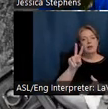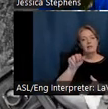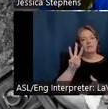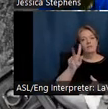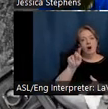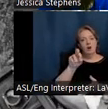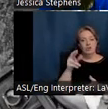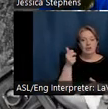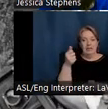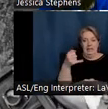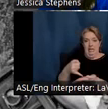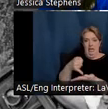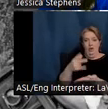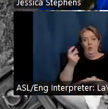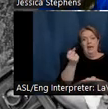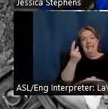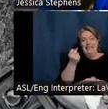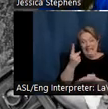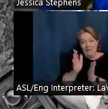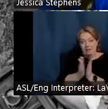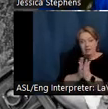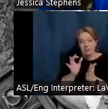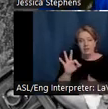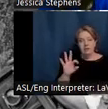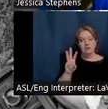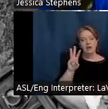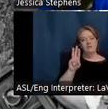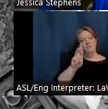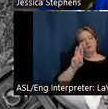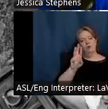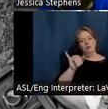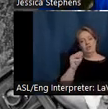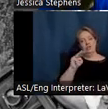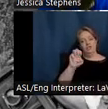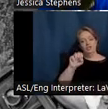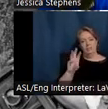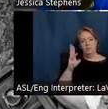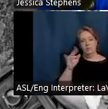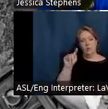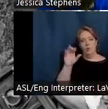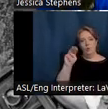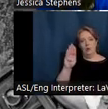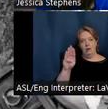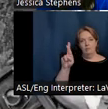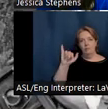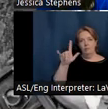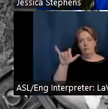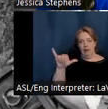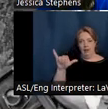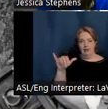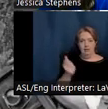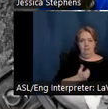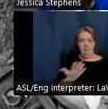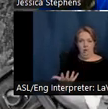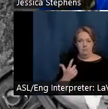volumes of James Wickham Riley poems, and whom we believe to be in the central photo with